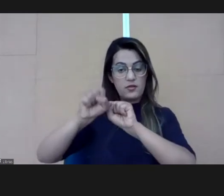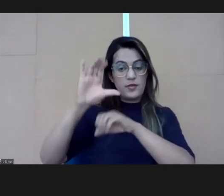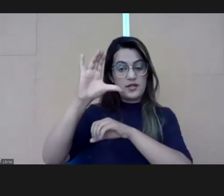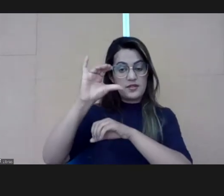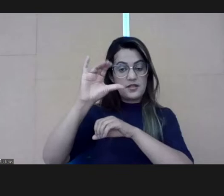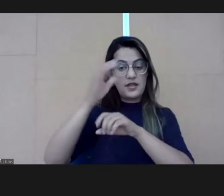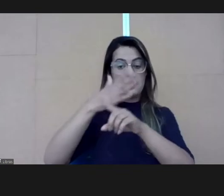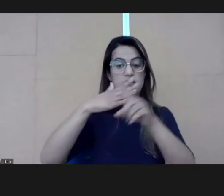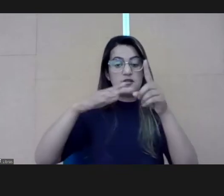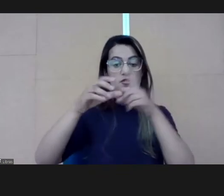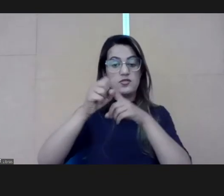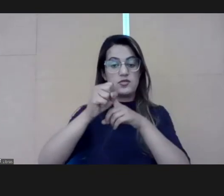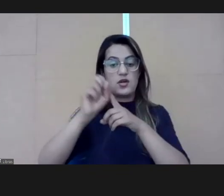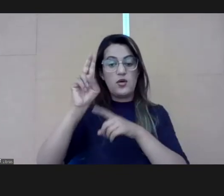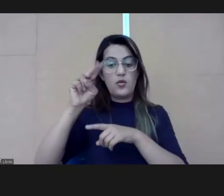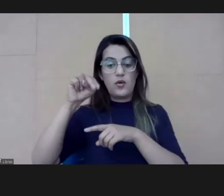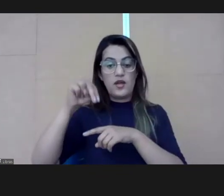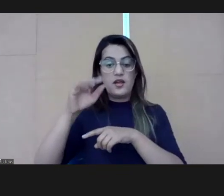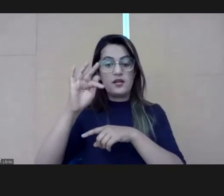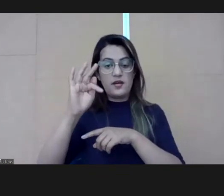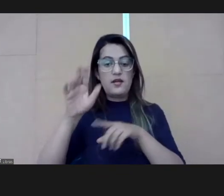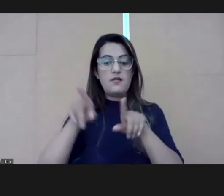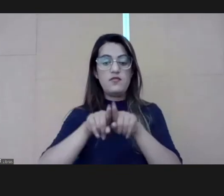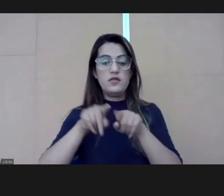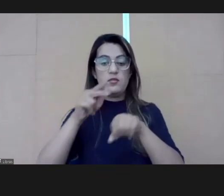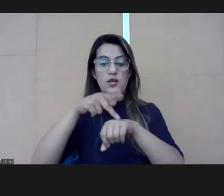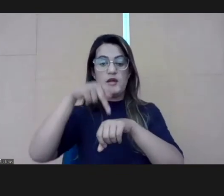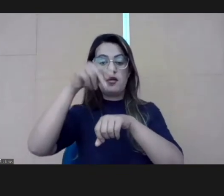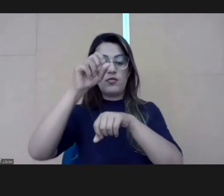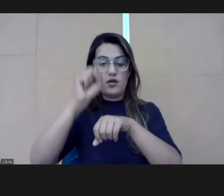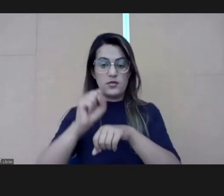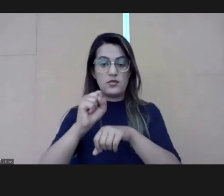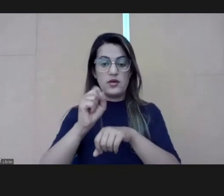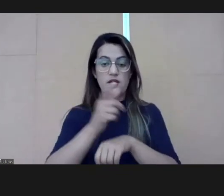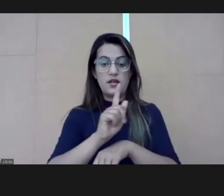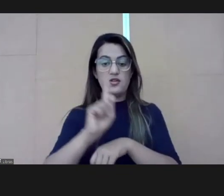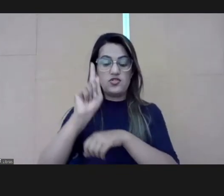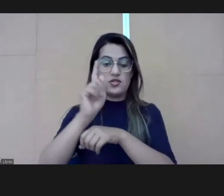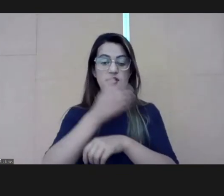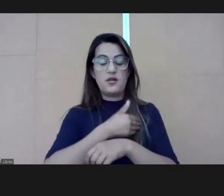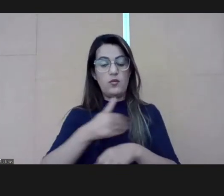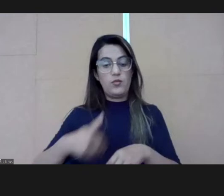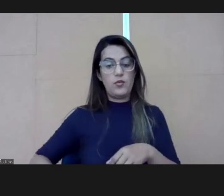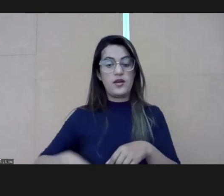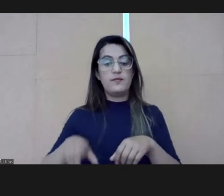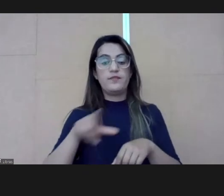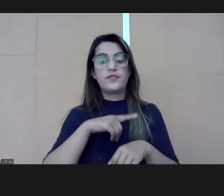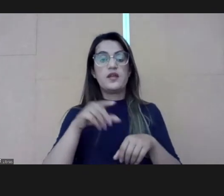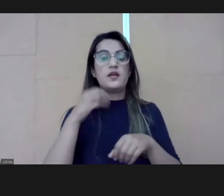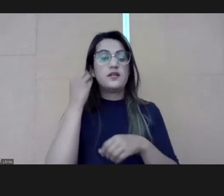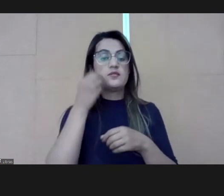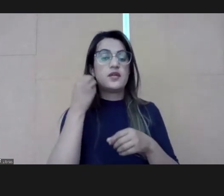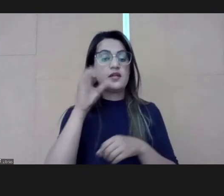Thank He is a social science major. He is also a